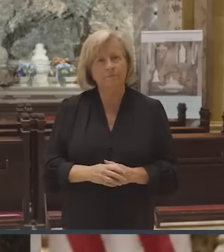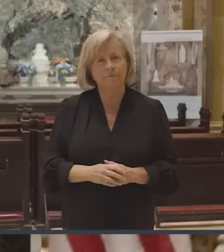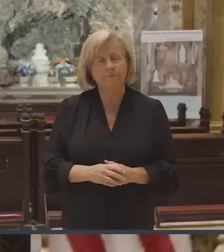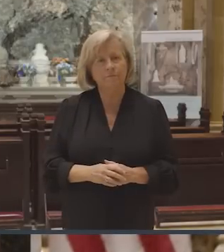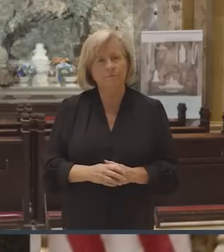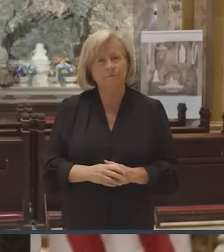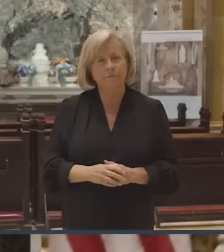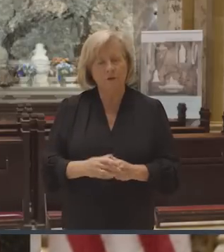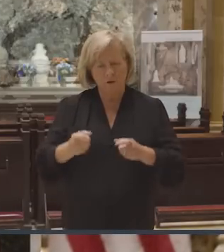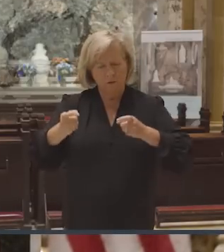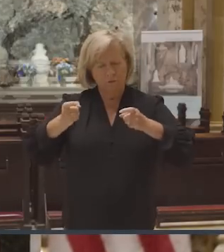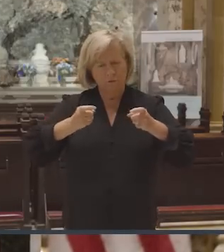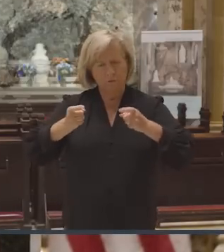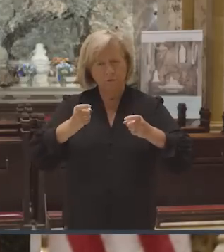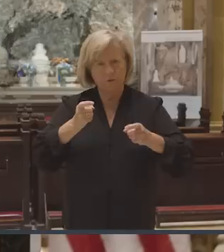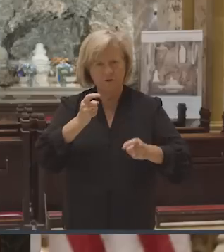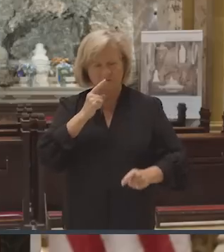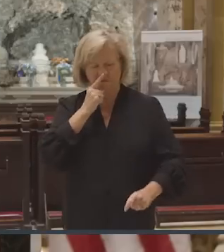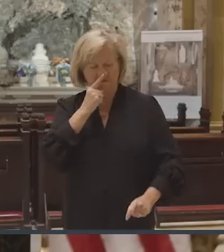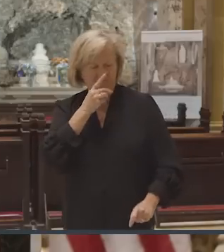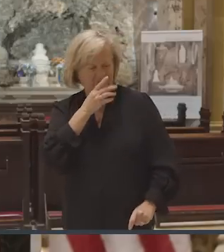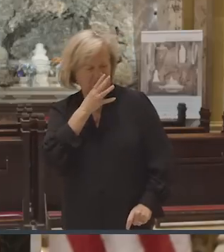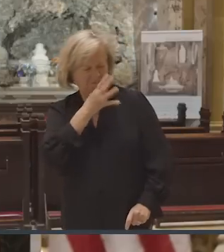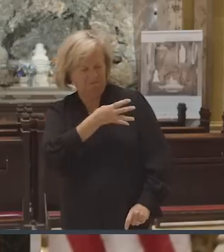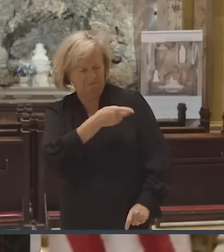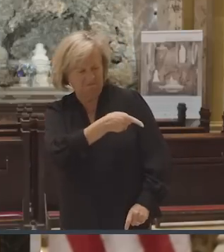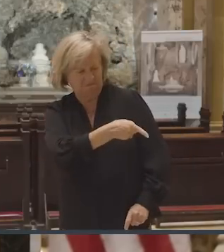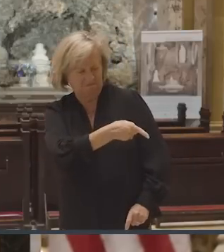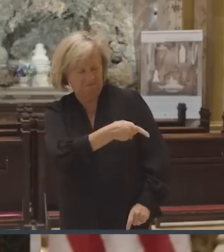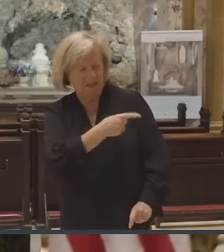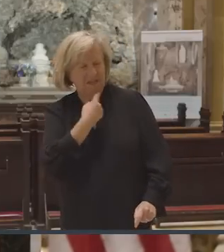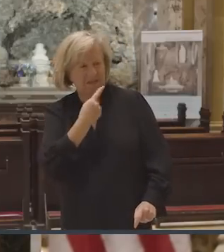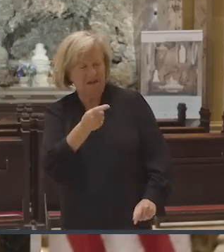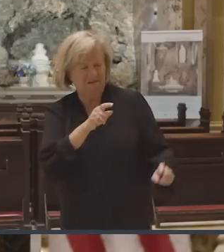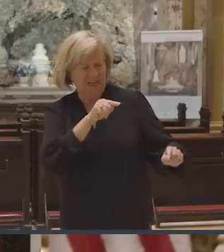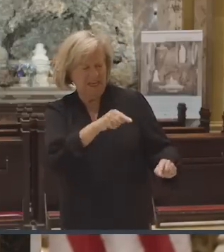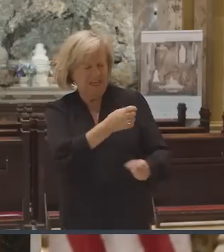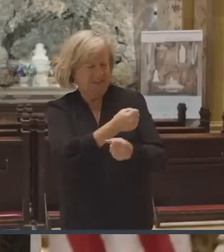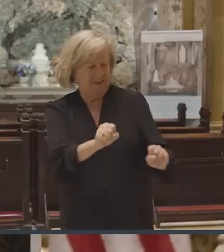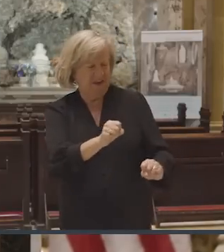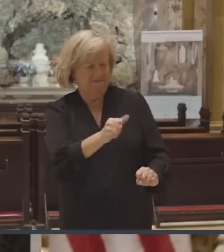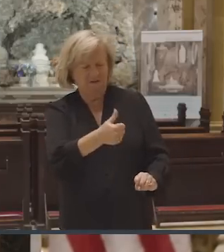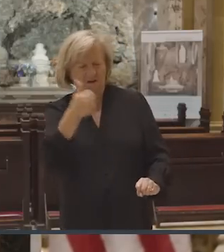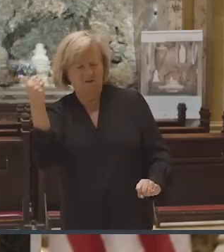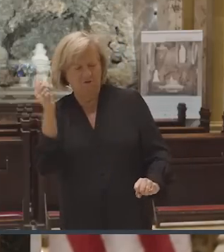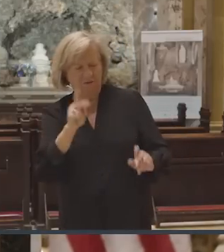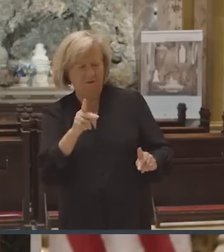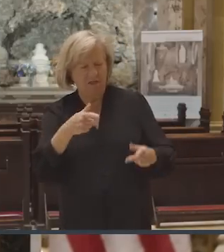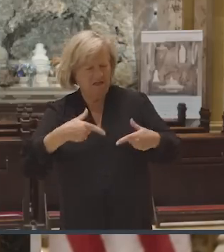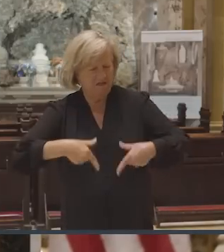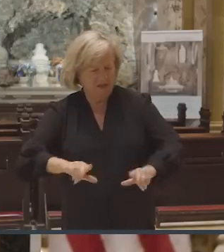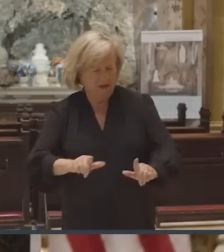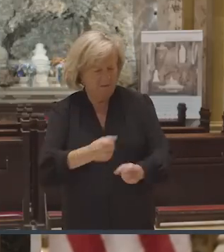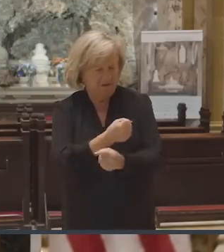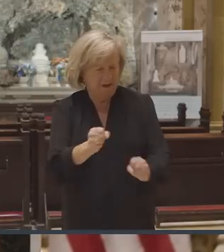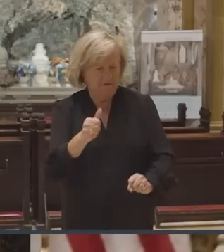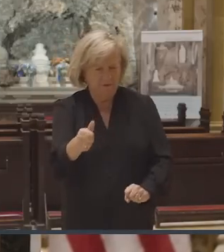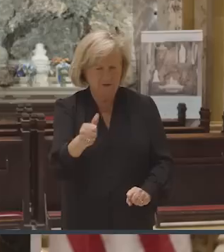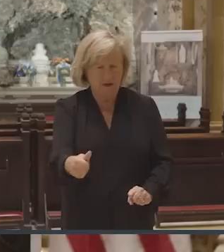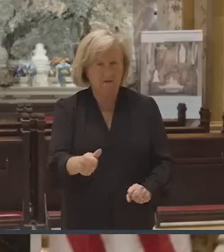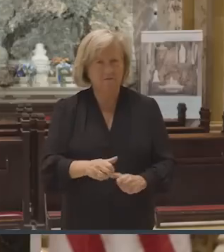The rulers sneered at Jesus and said, He saved others. Let him save himself.